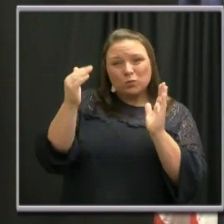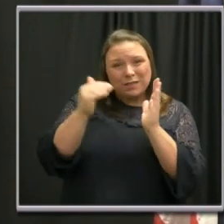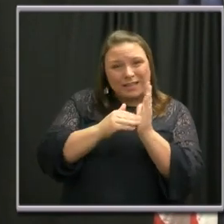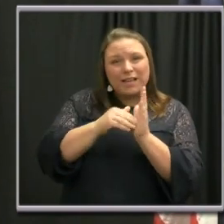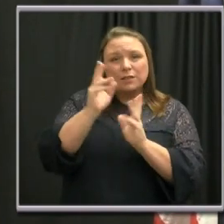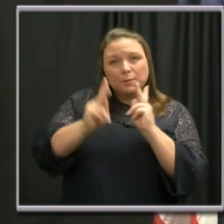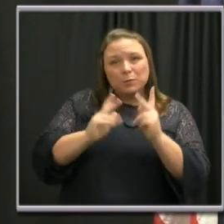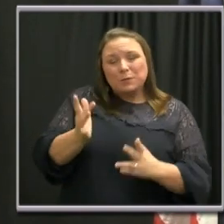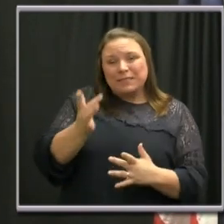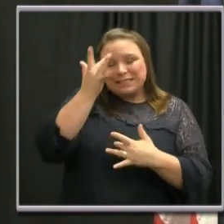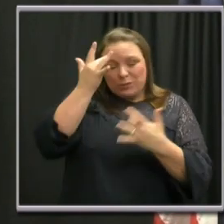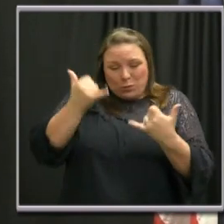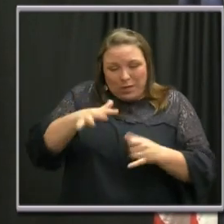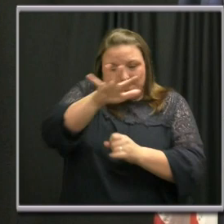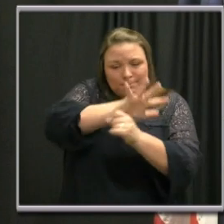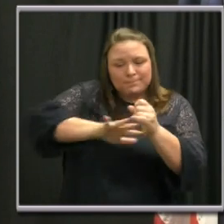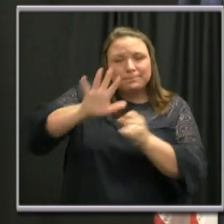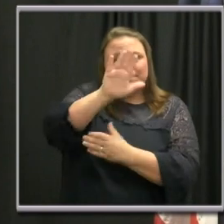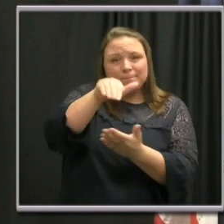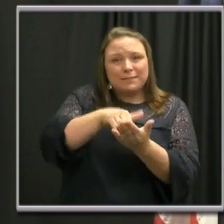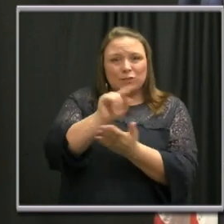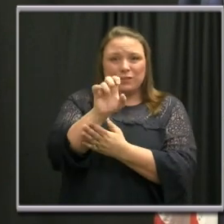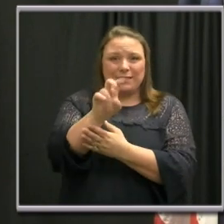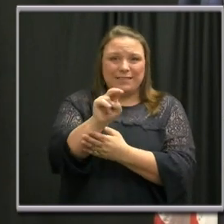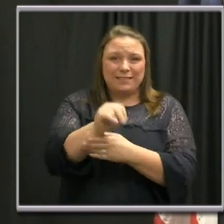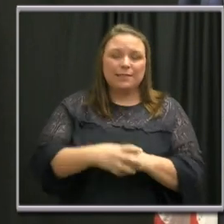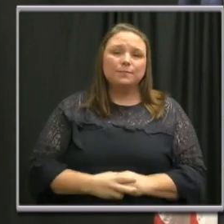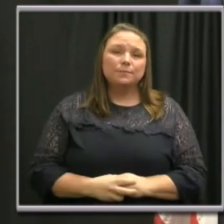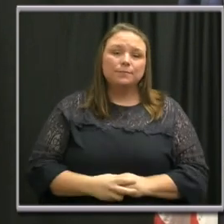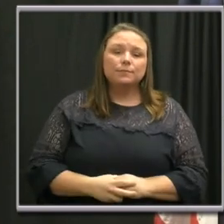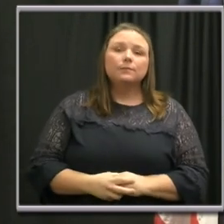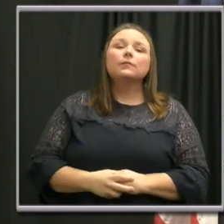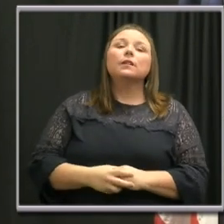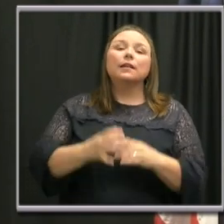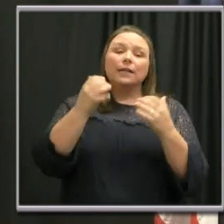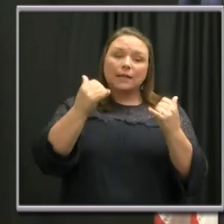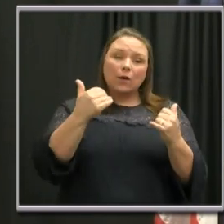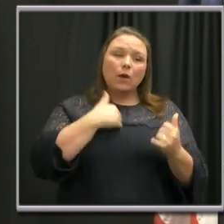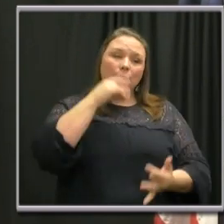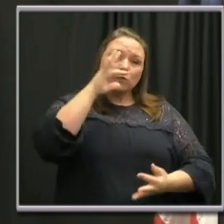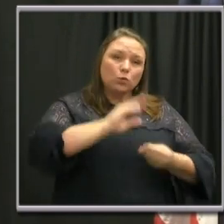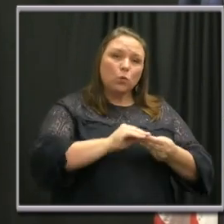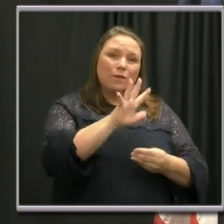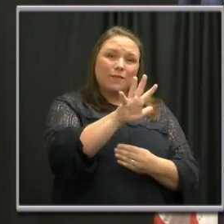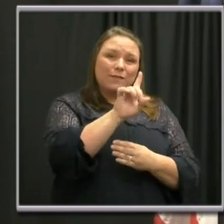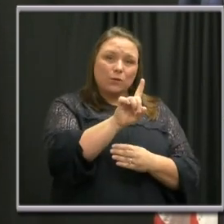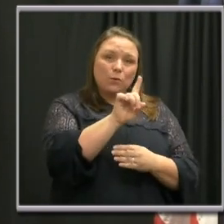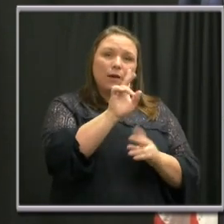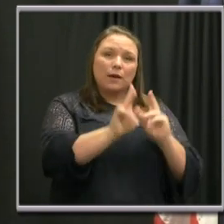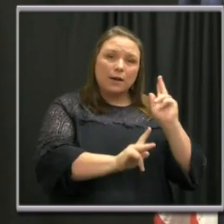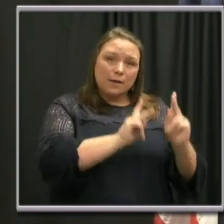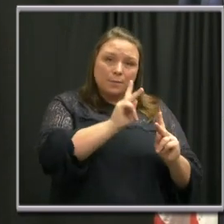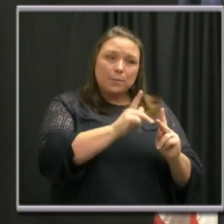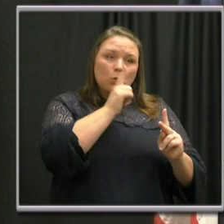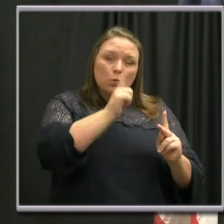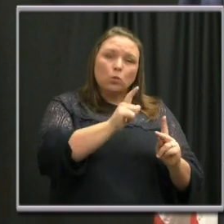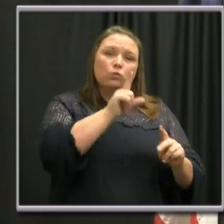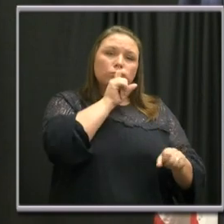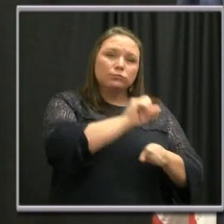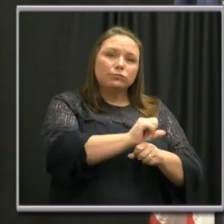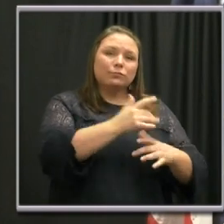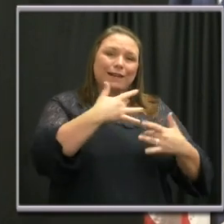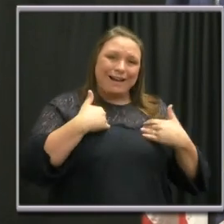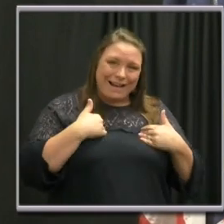of COVID right here in Middle Tennessee. Of these, there are currently a total of 51 COVID-positive patients